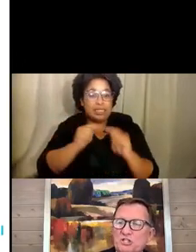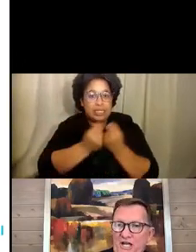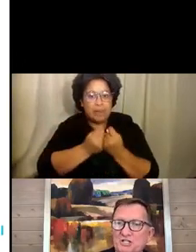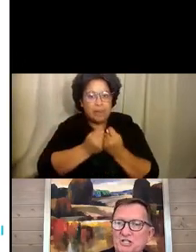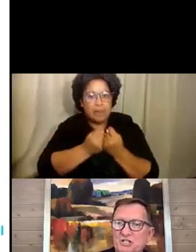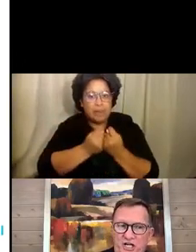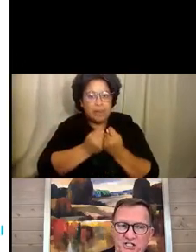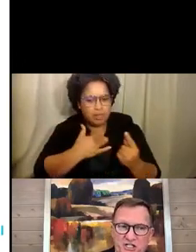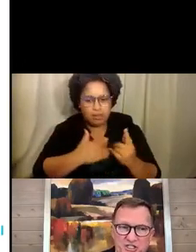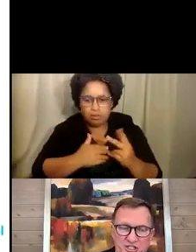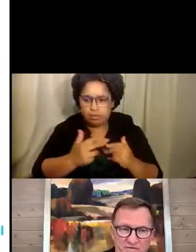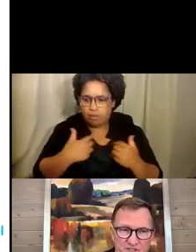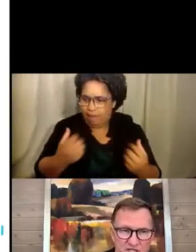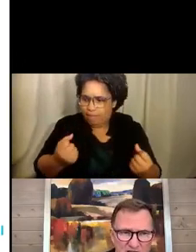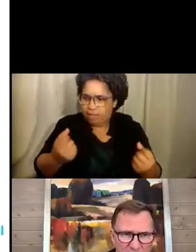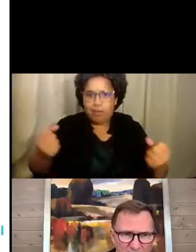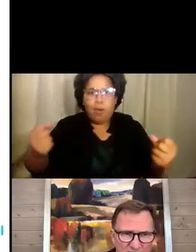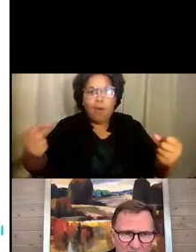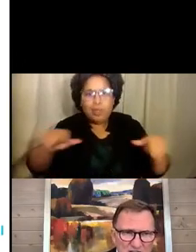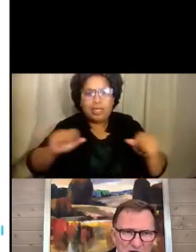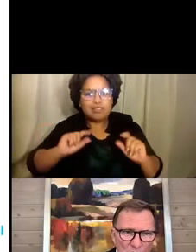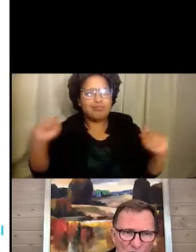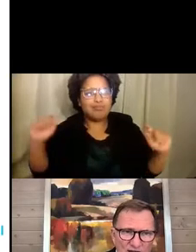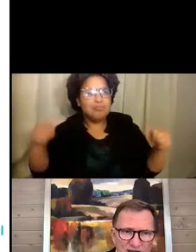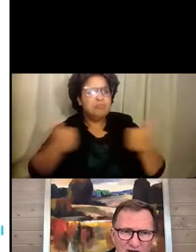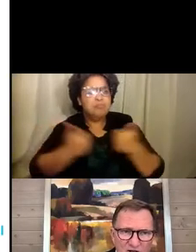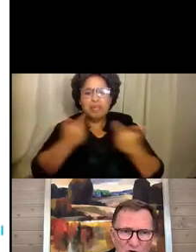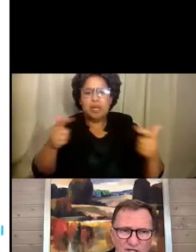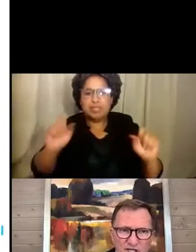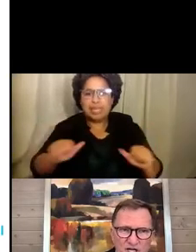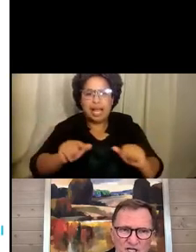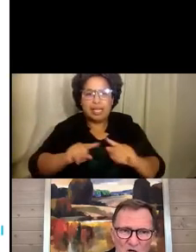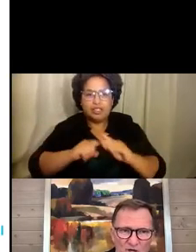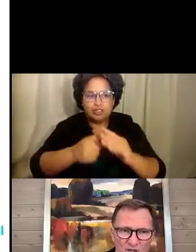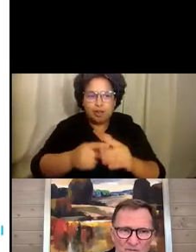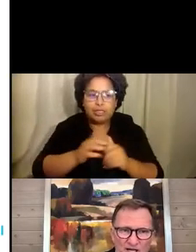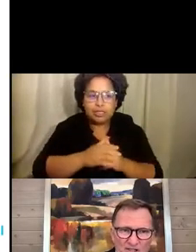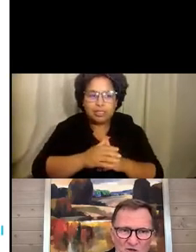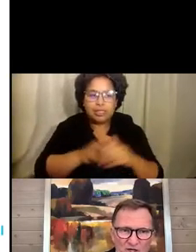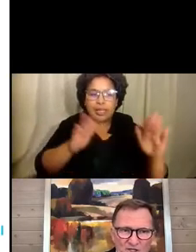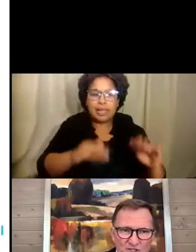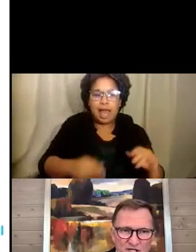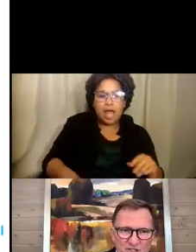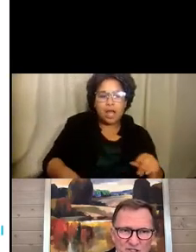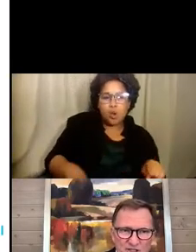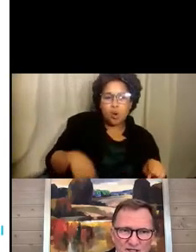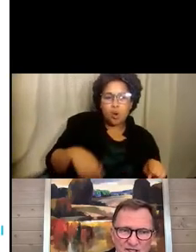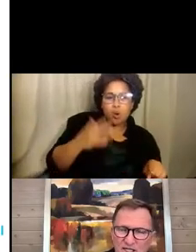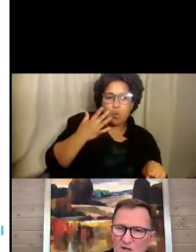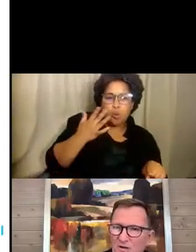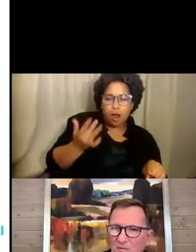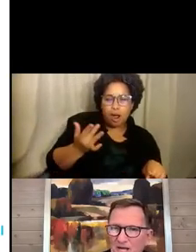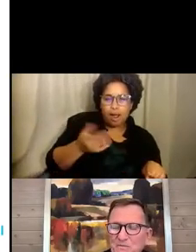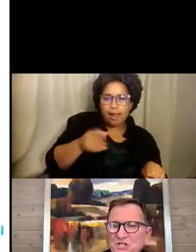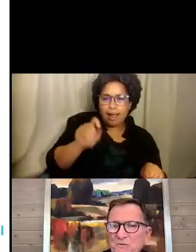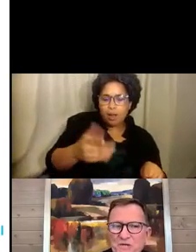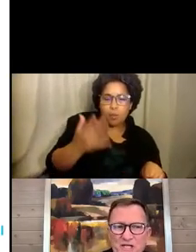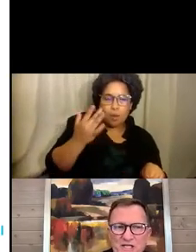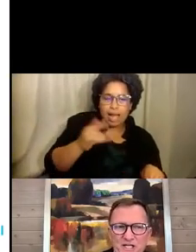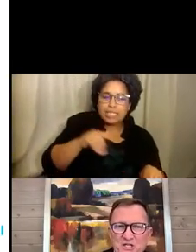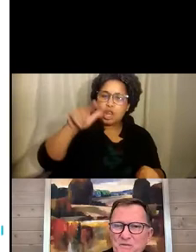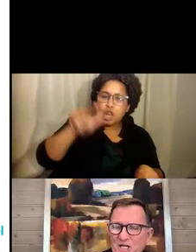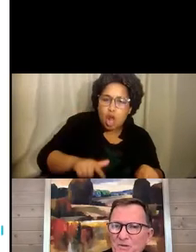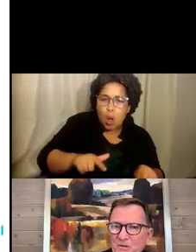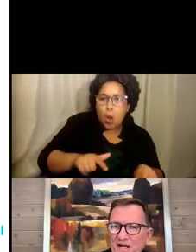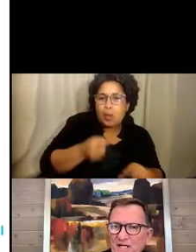try more challenging change initiatives. The asking why category is a lower impact of the organization. You know, it might be something